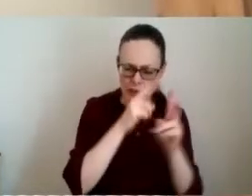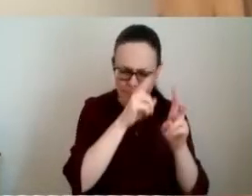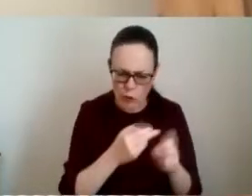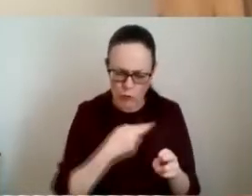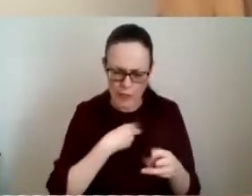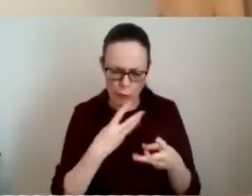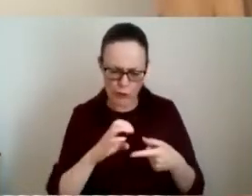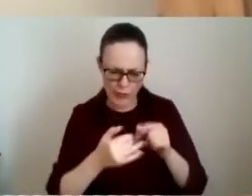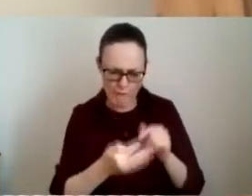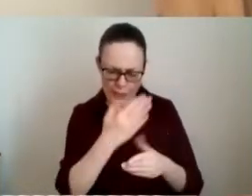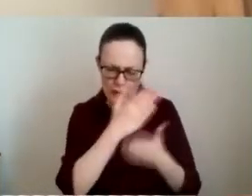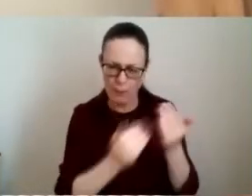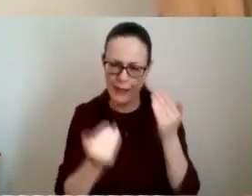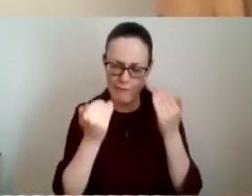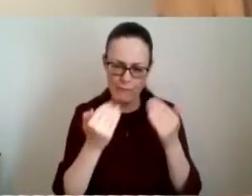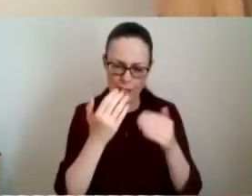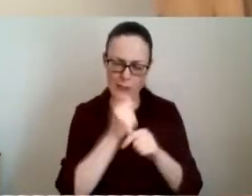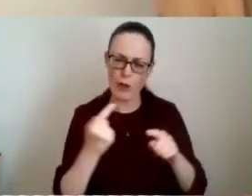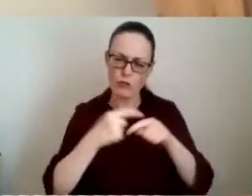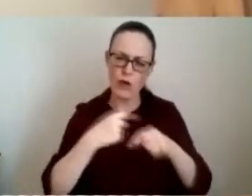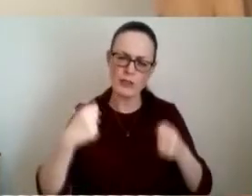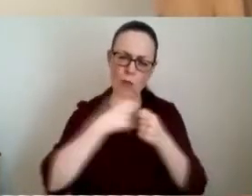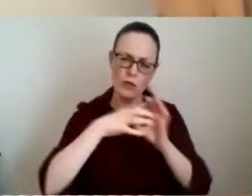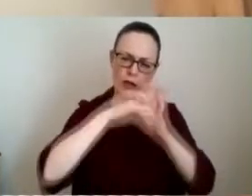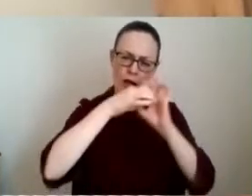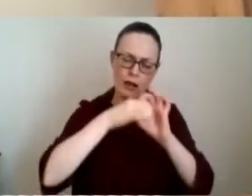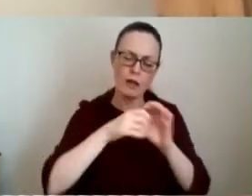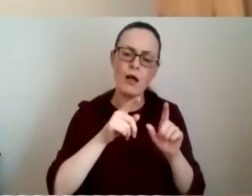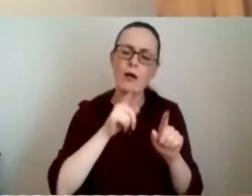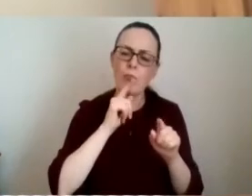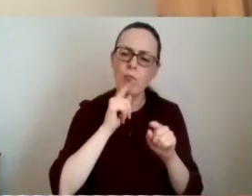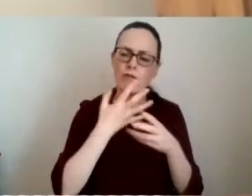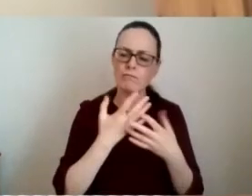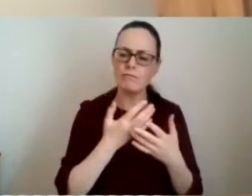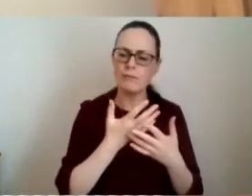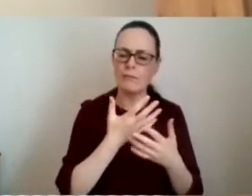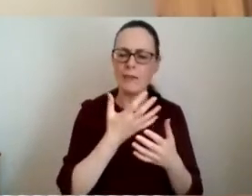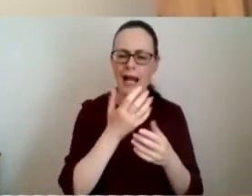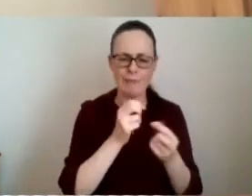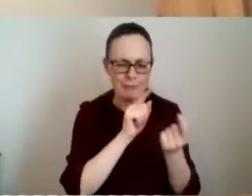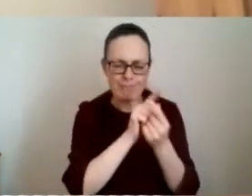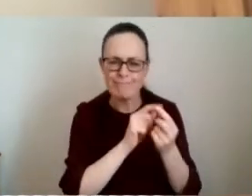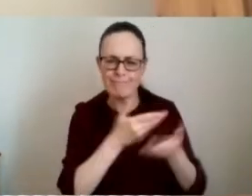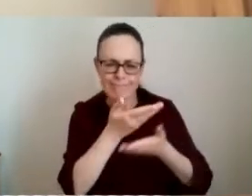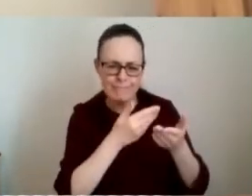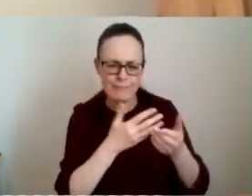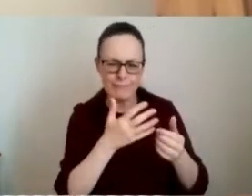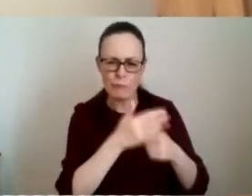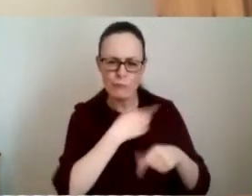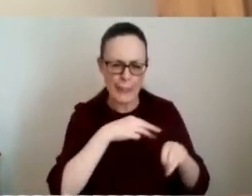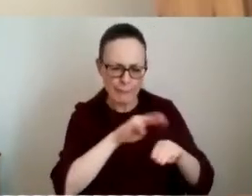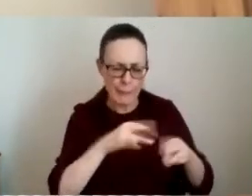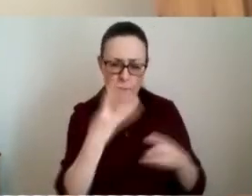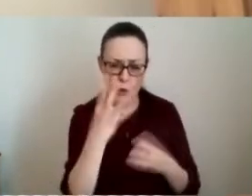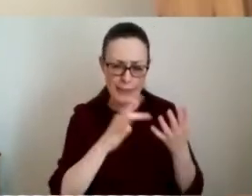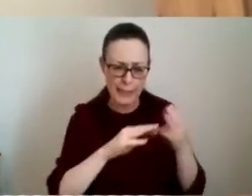information around cross-border collaboration but in a quality of business so speaking to 49 individuals who have been